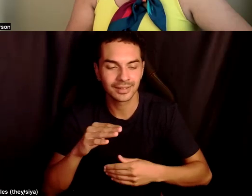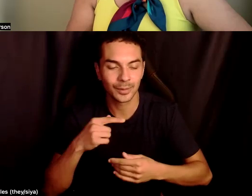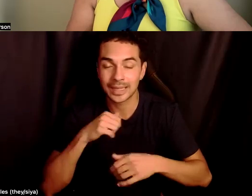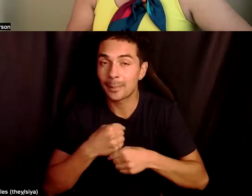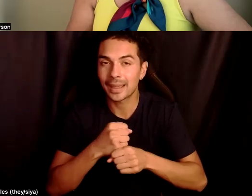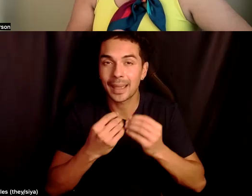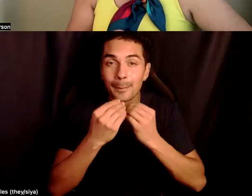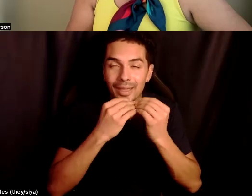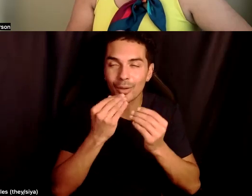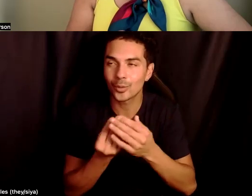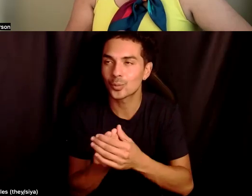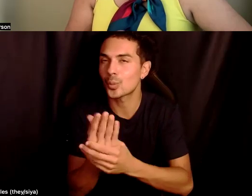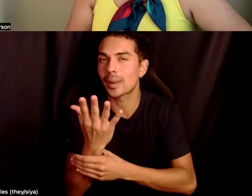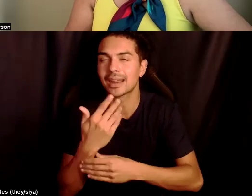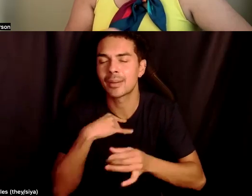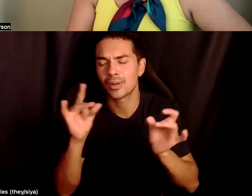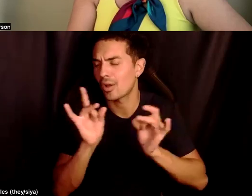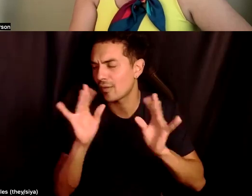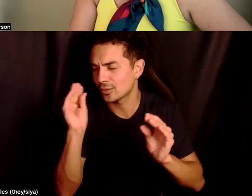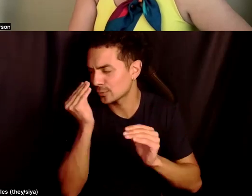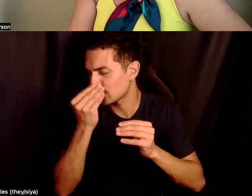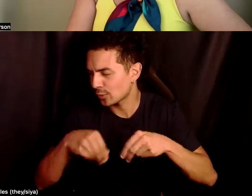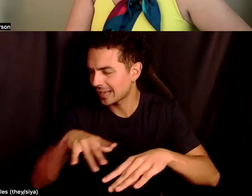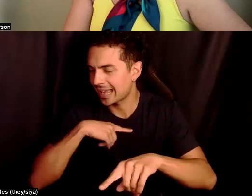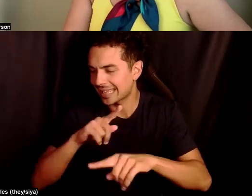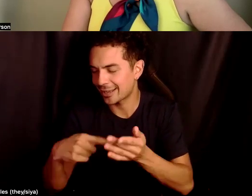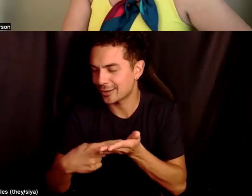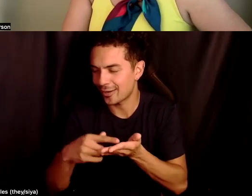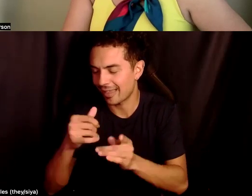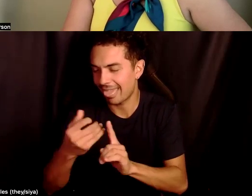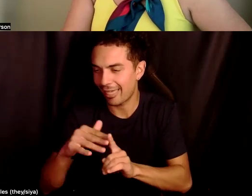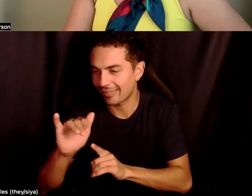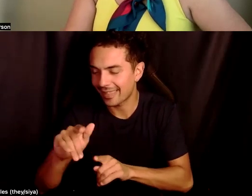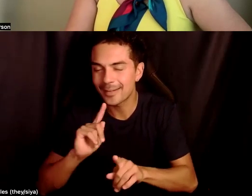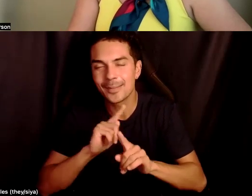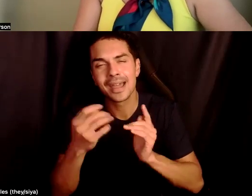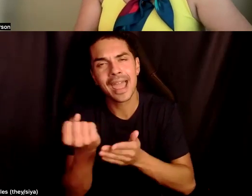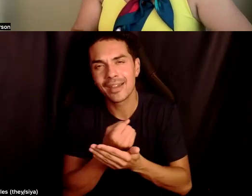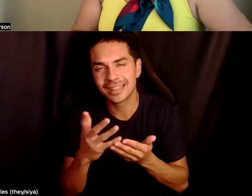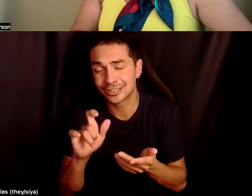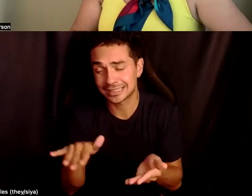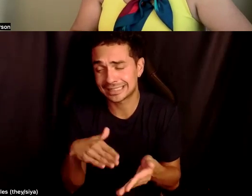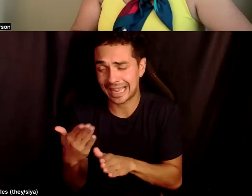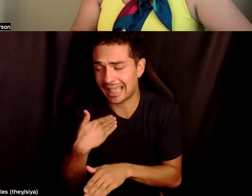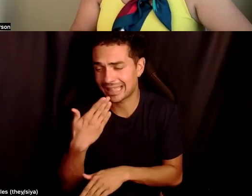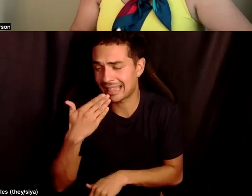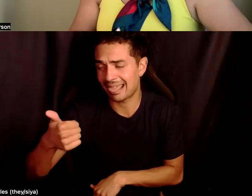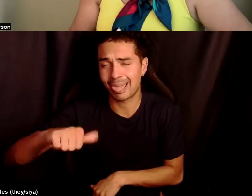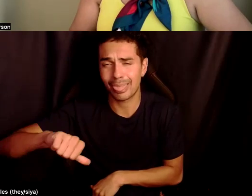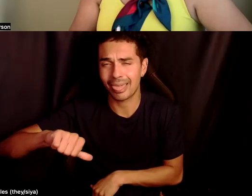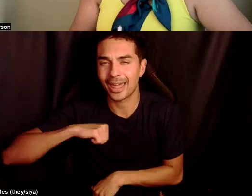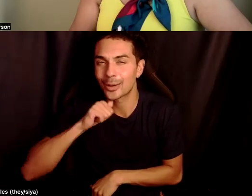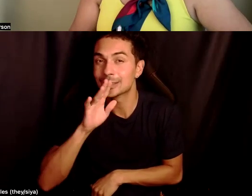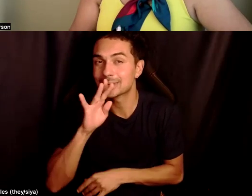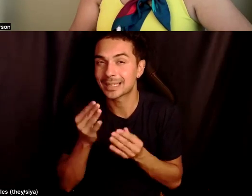something, grow a plant. I don't know. I'm terrible at gardening, so I can't even talk on this, but everything just dies. I don't know what's happening. I have fake plants.